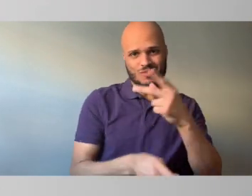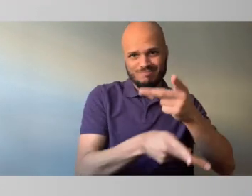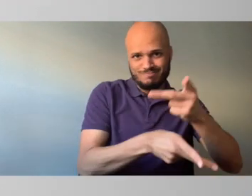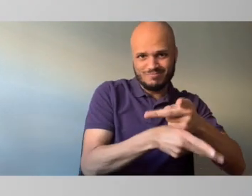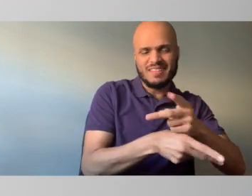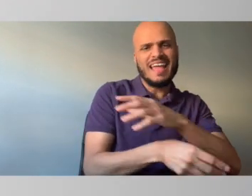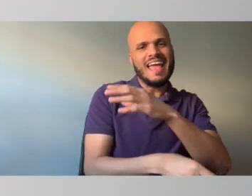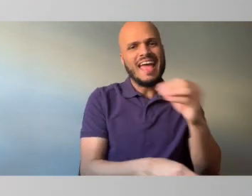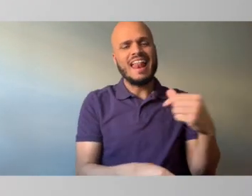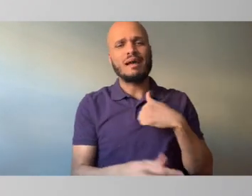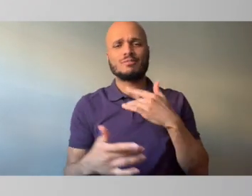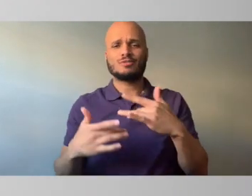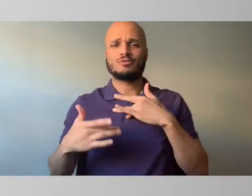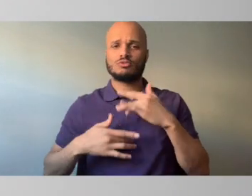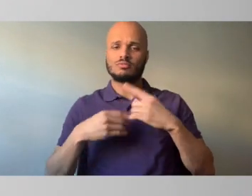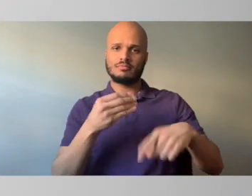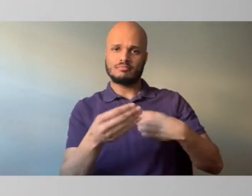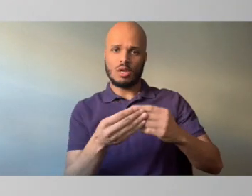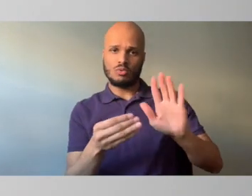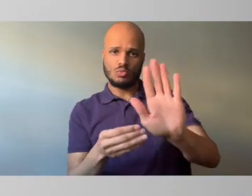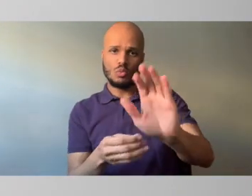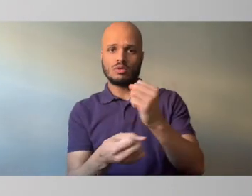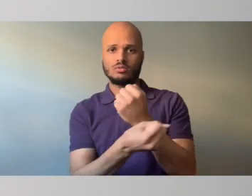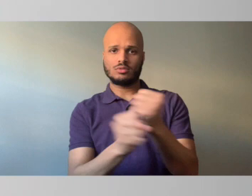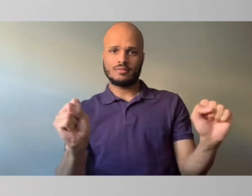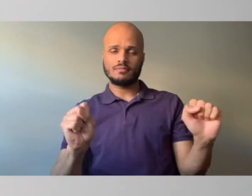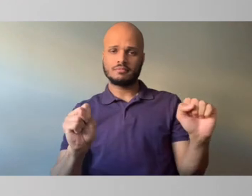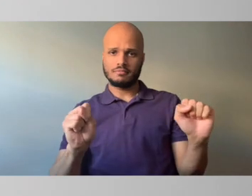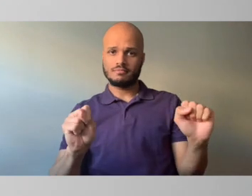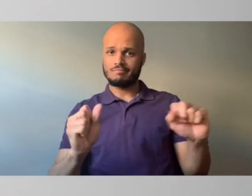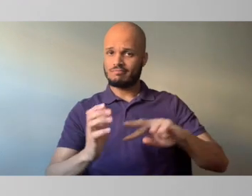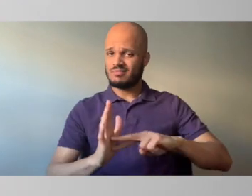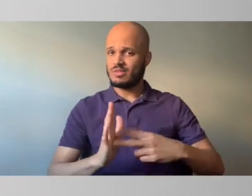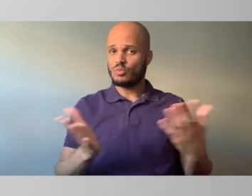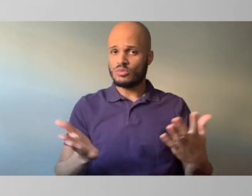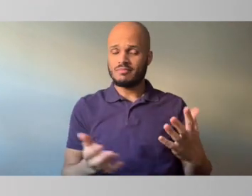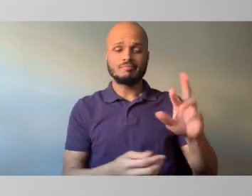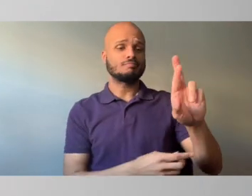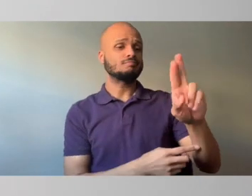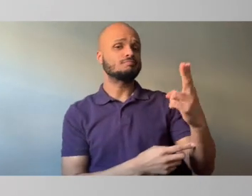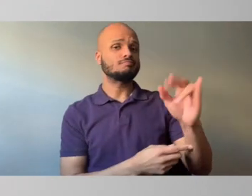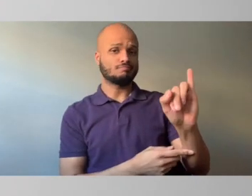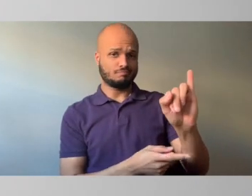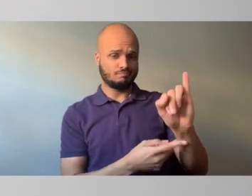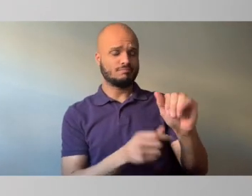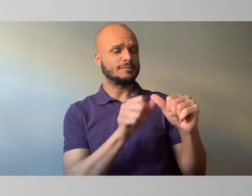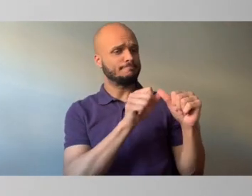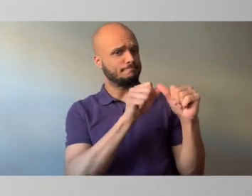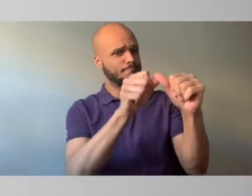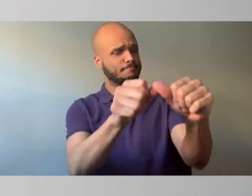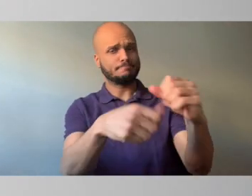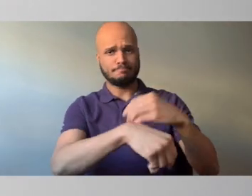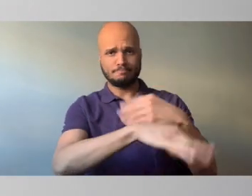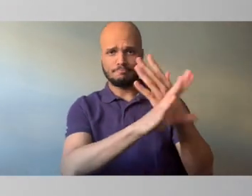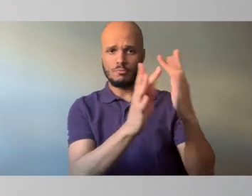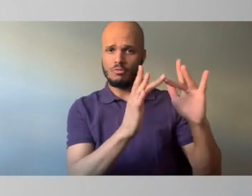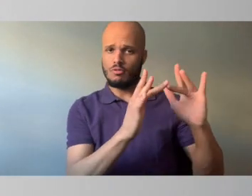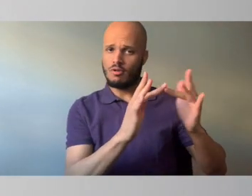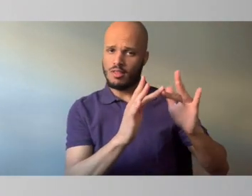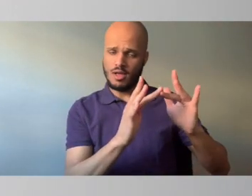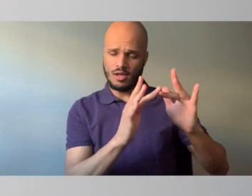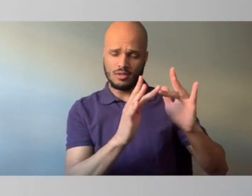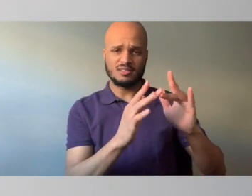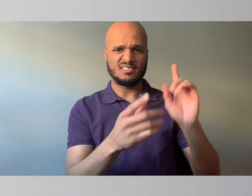I'm also concerned about your safety and well-being. And with that being said, Restoration House will continue to have its services online